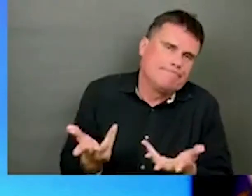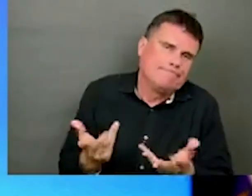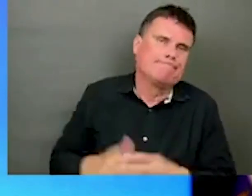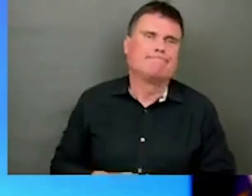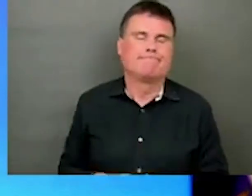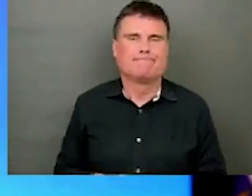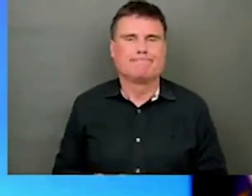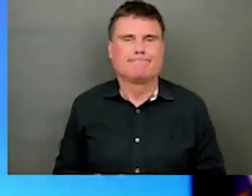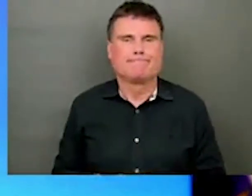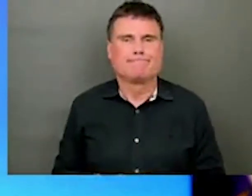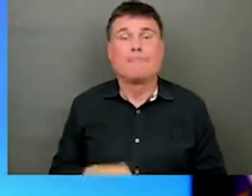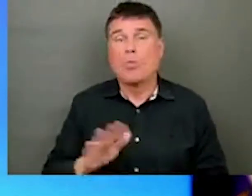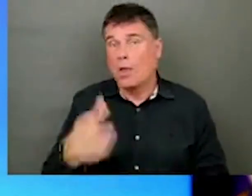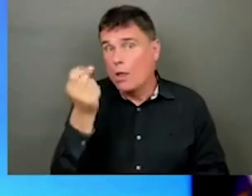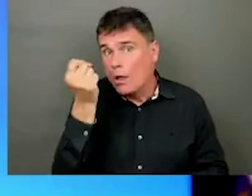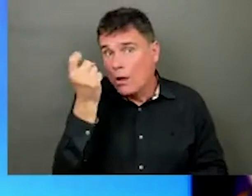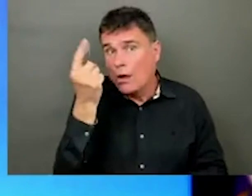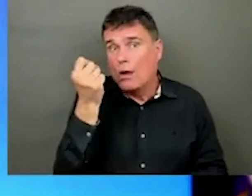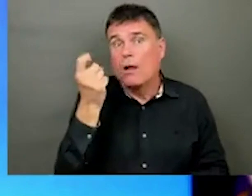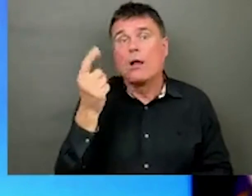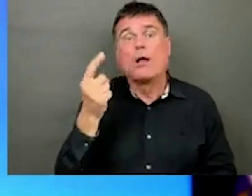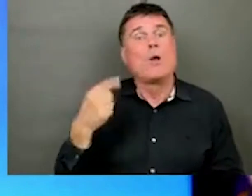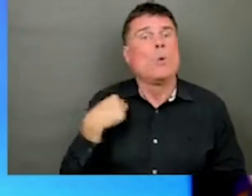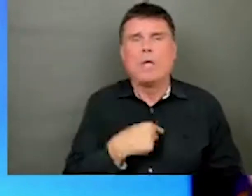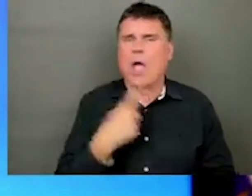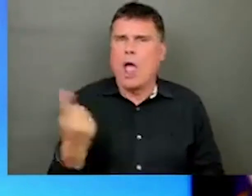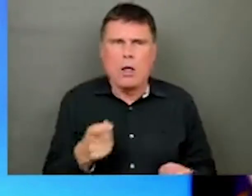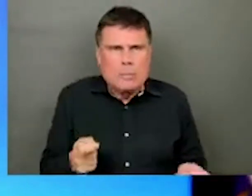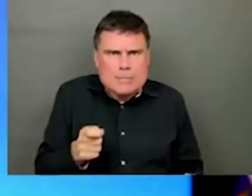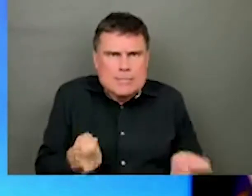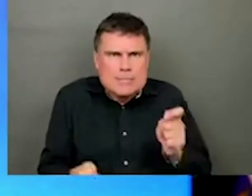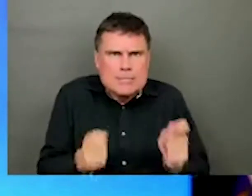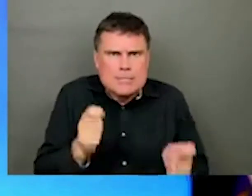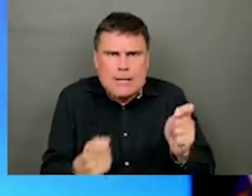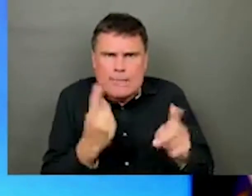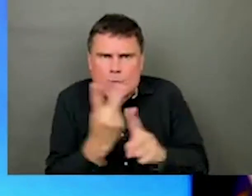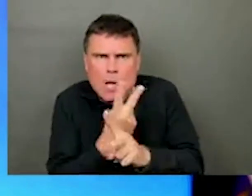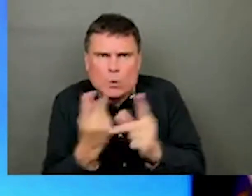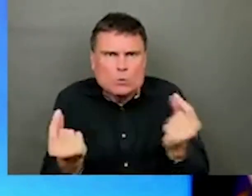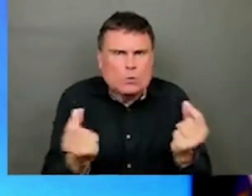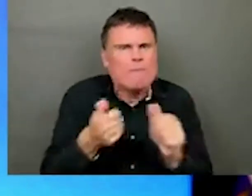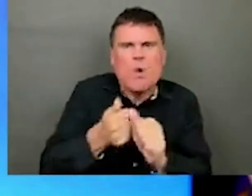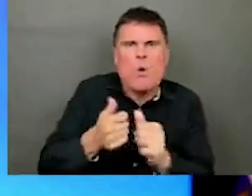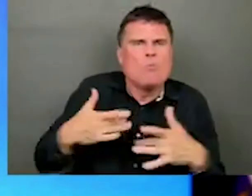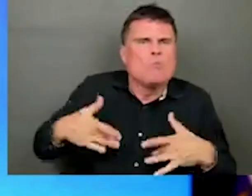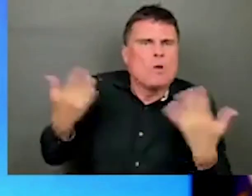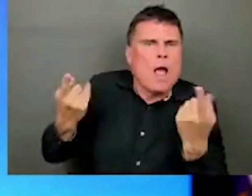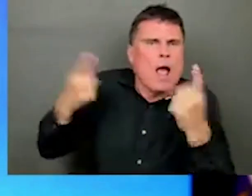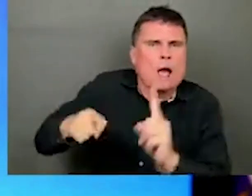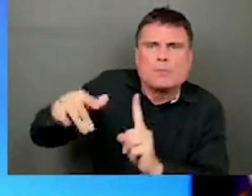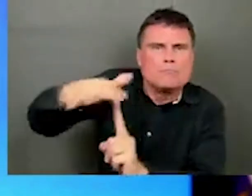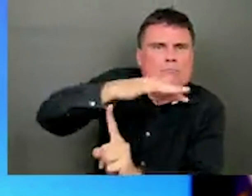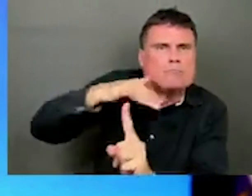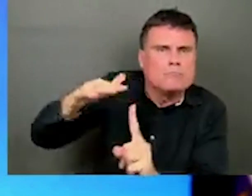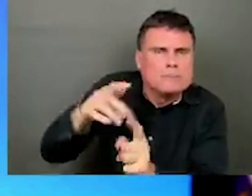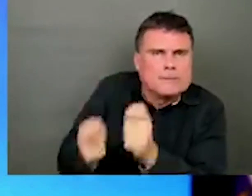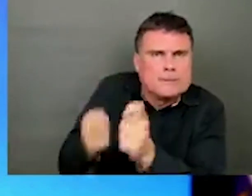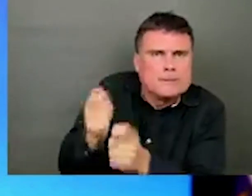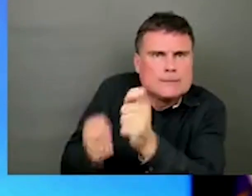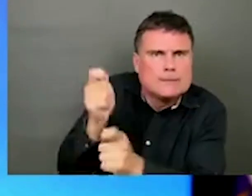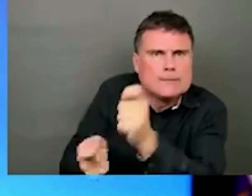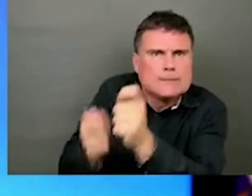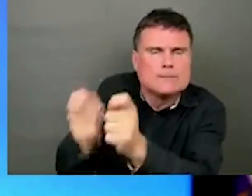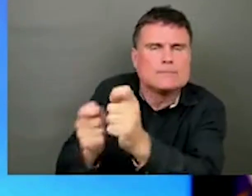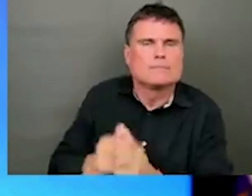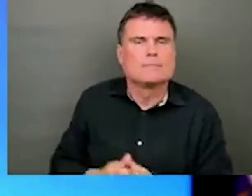that we make all the time, based on the circumstances we see, in the terms of we are moving resources, and moving staff, for example,